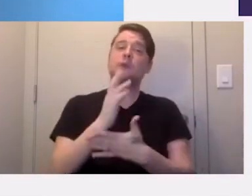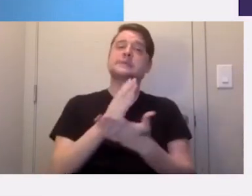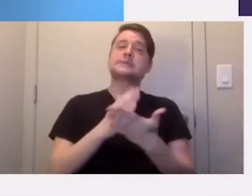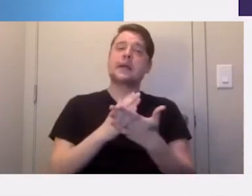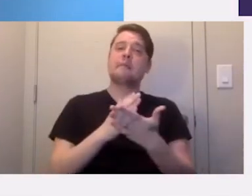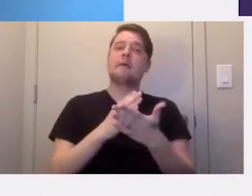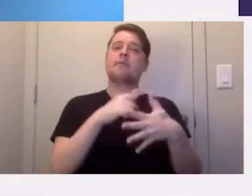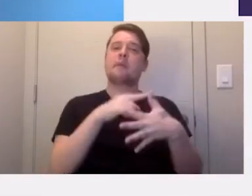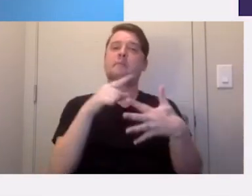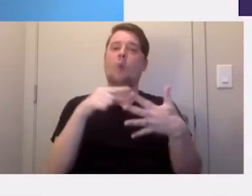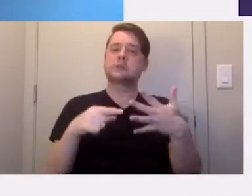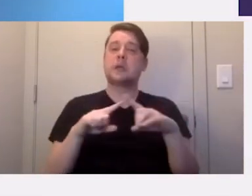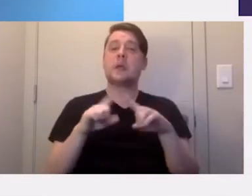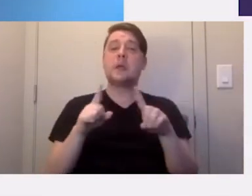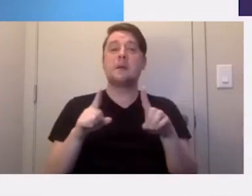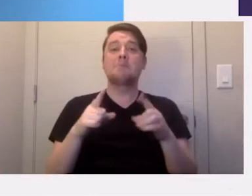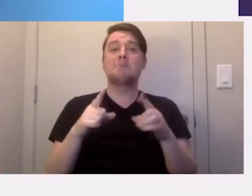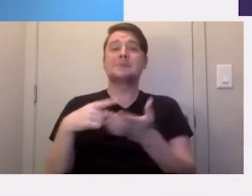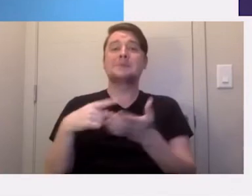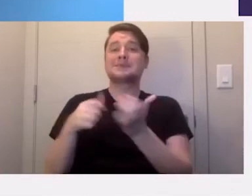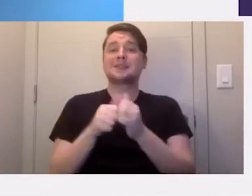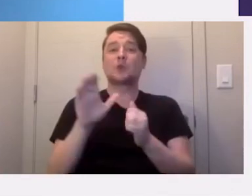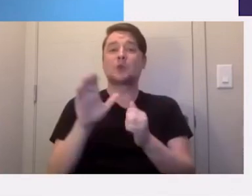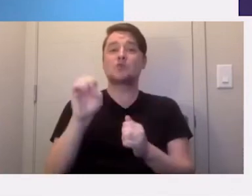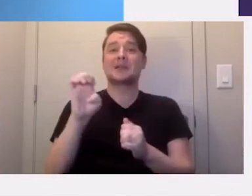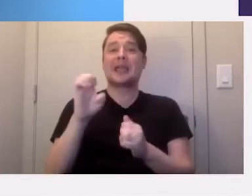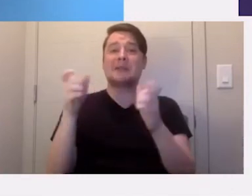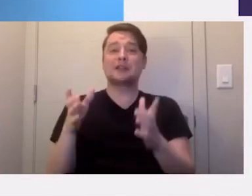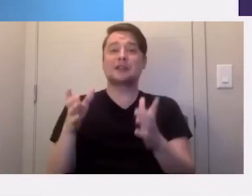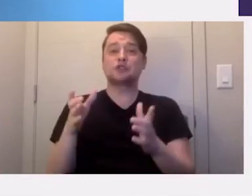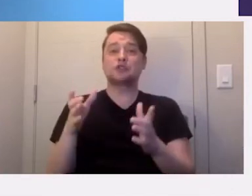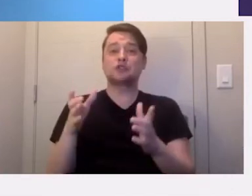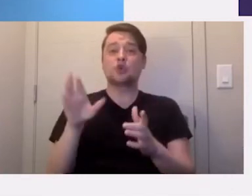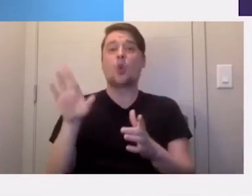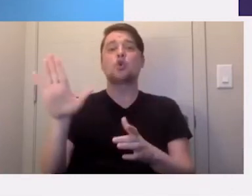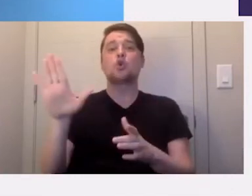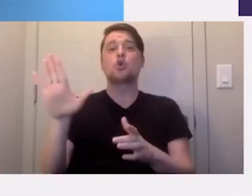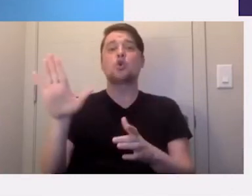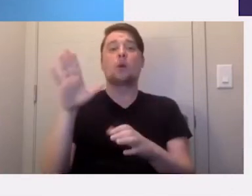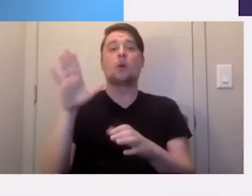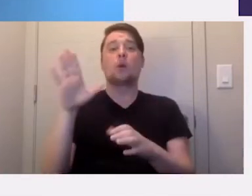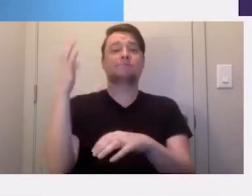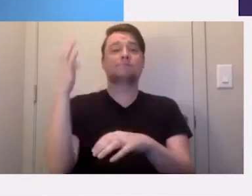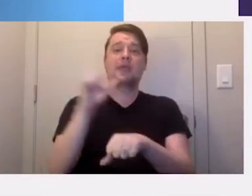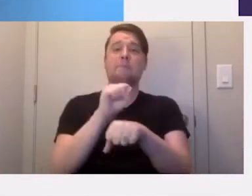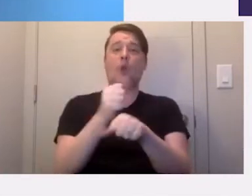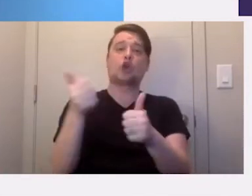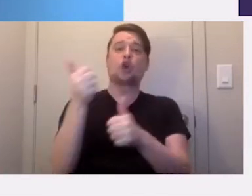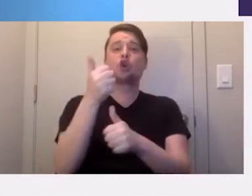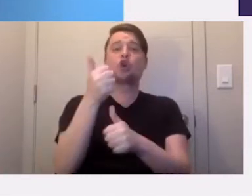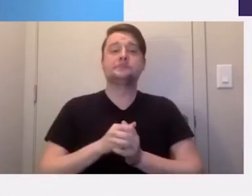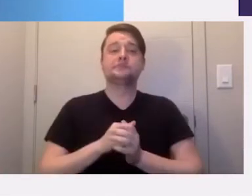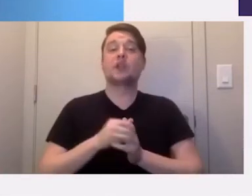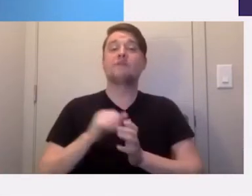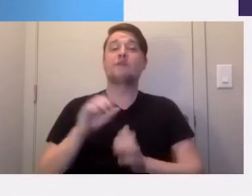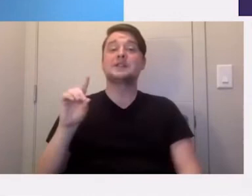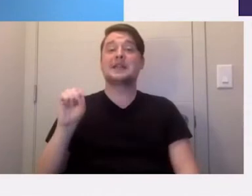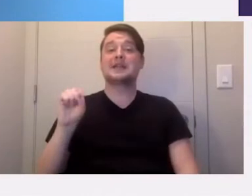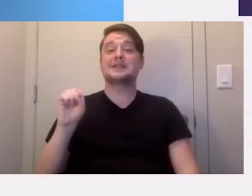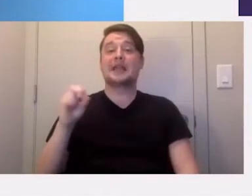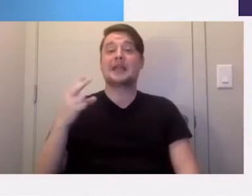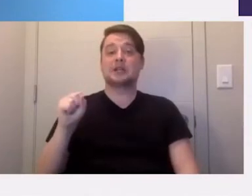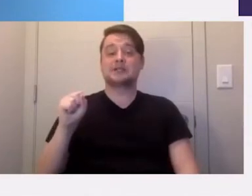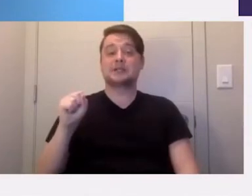points, but please talk with your case manager or employer for more information. For DSHS, certain personal care